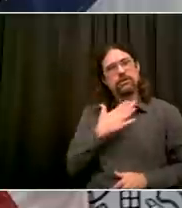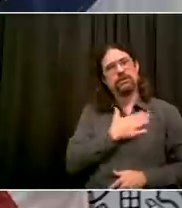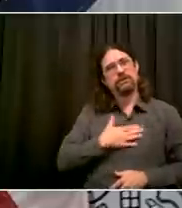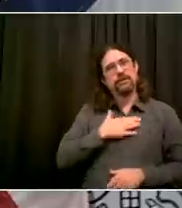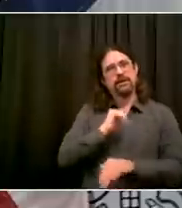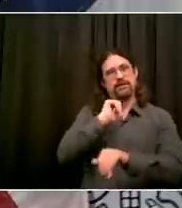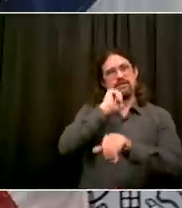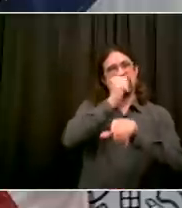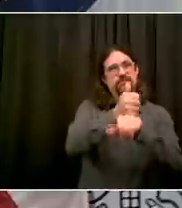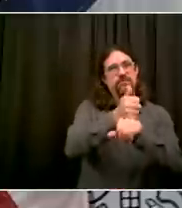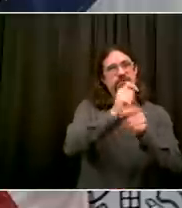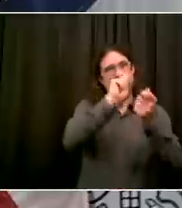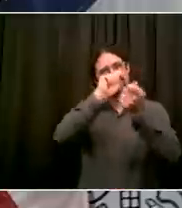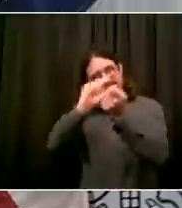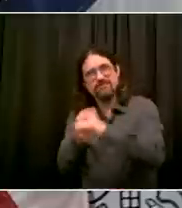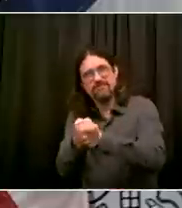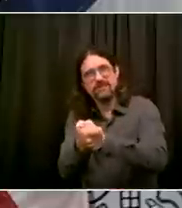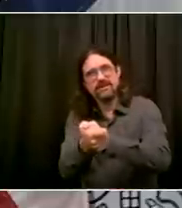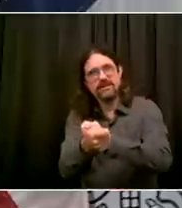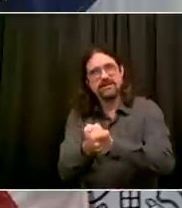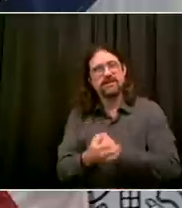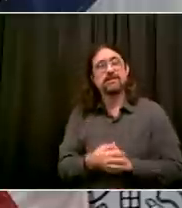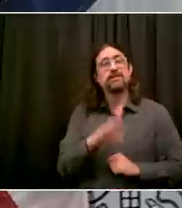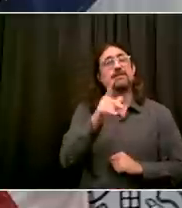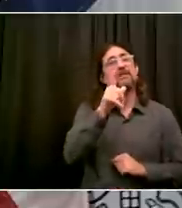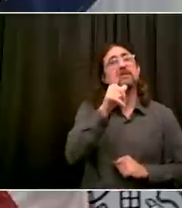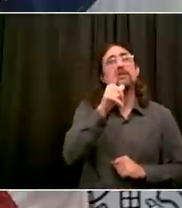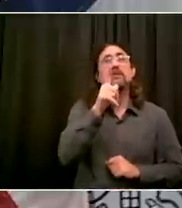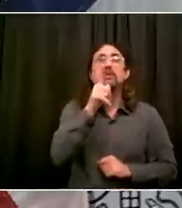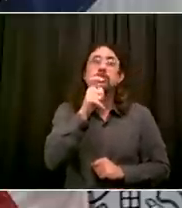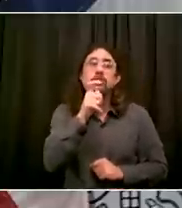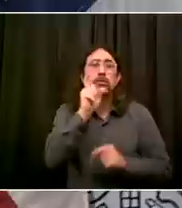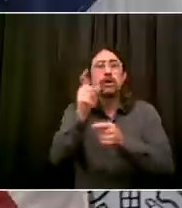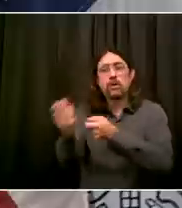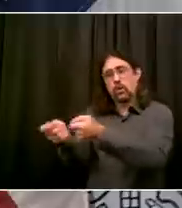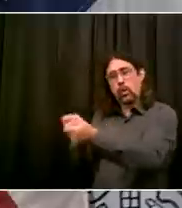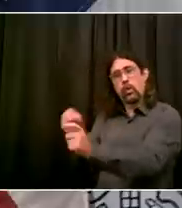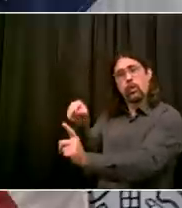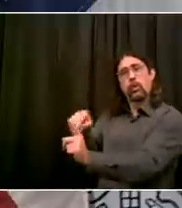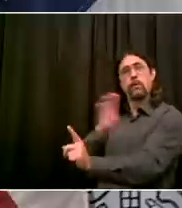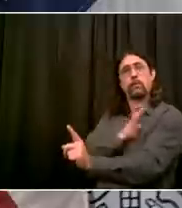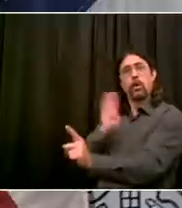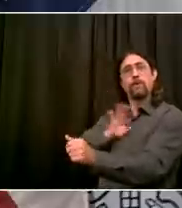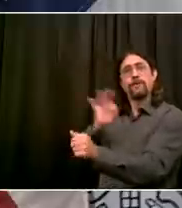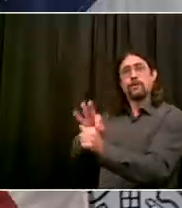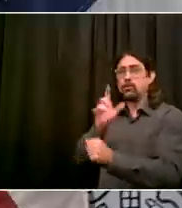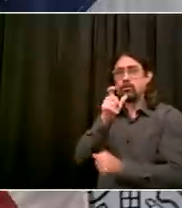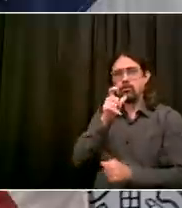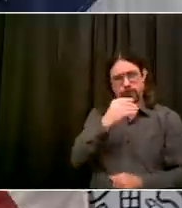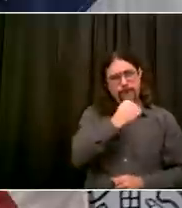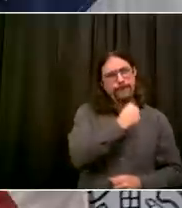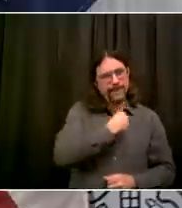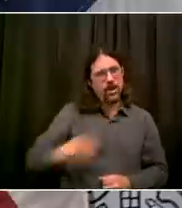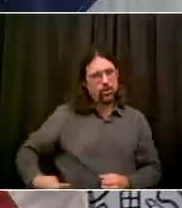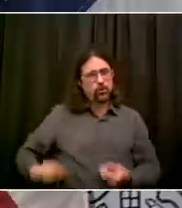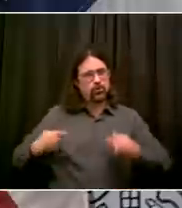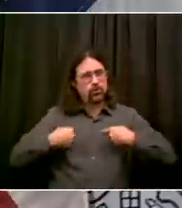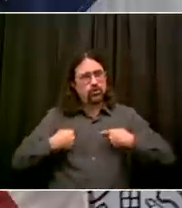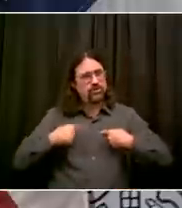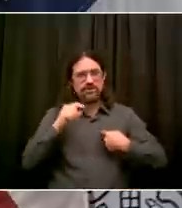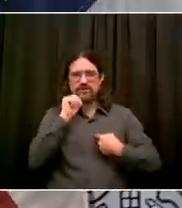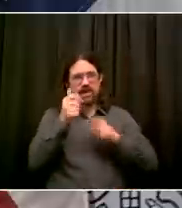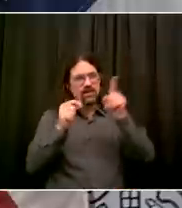But what we have now is not working and the state has not acted to change that. And that is why we have the problem year after year. It is the